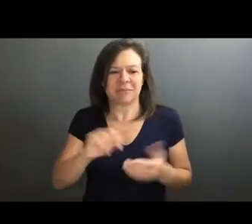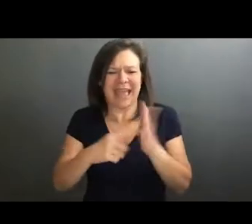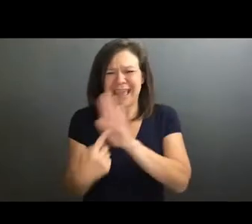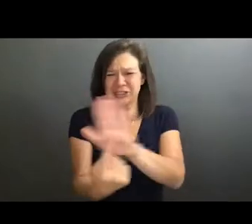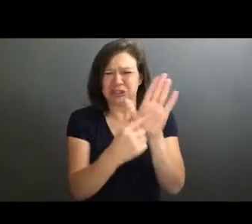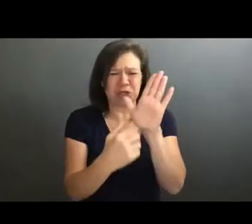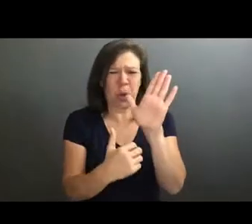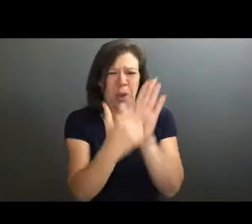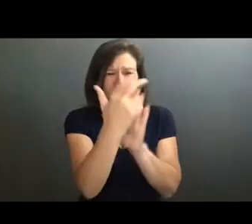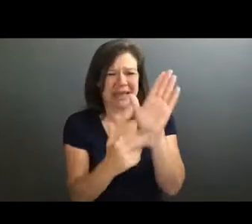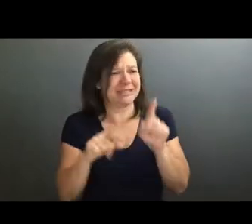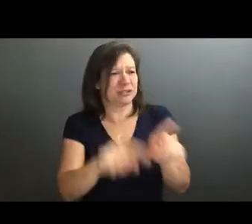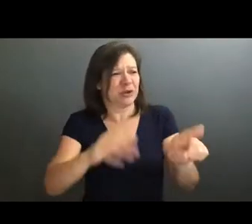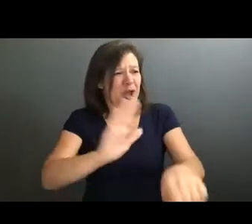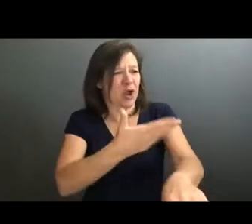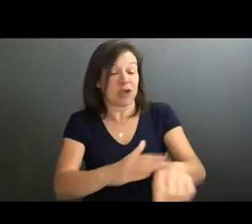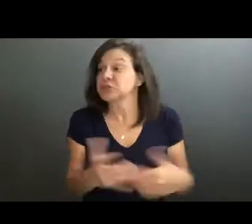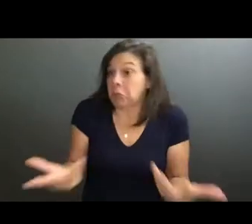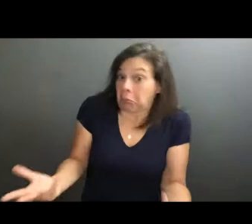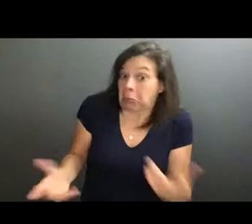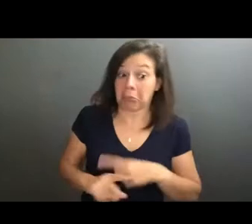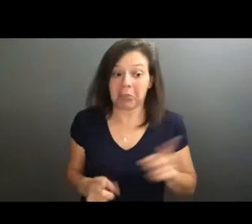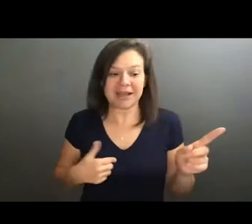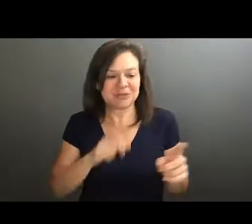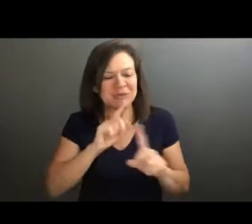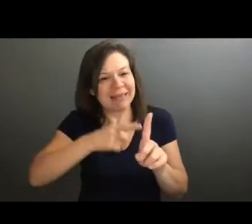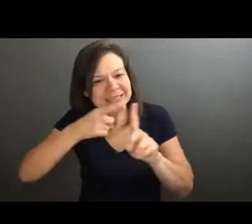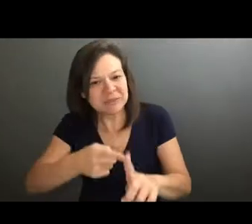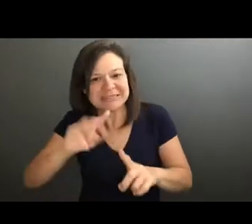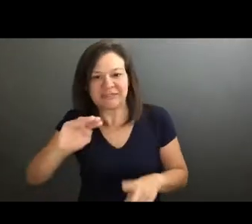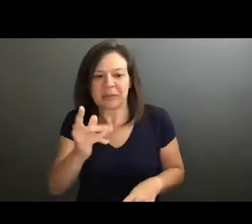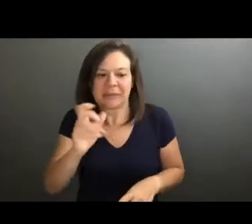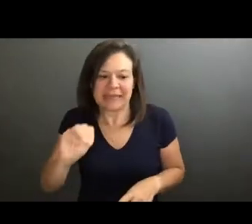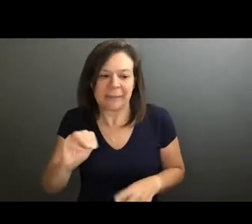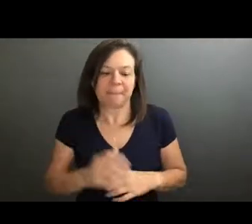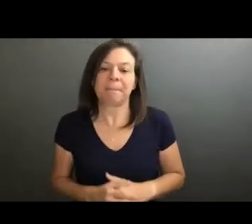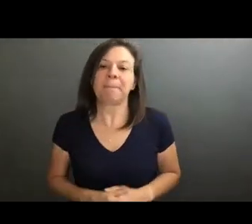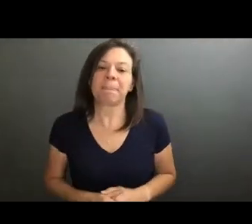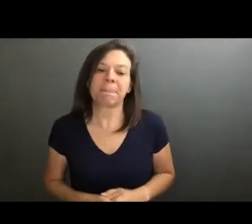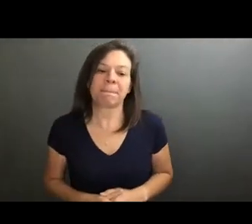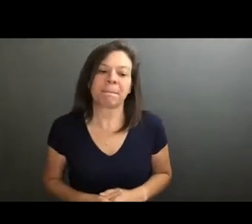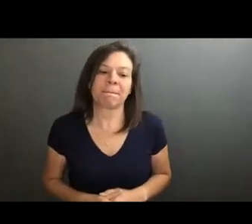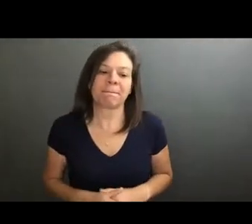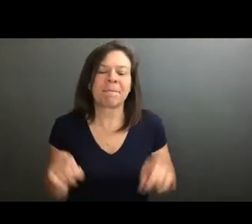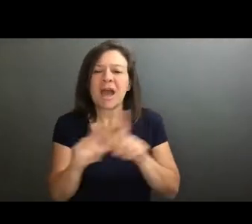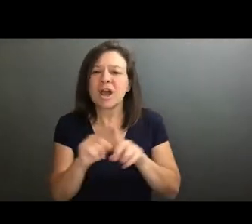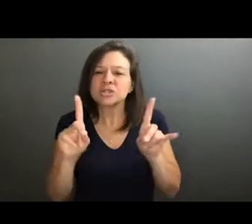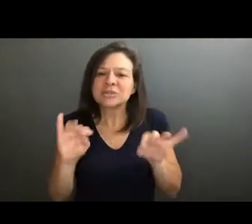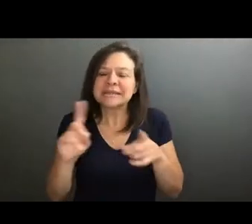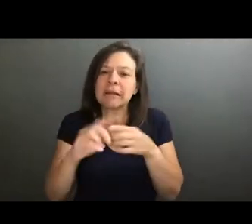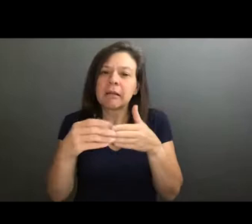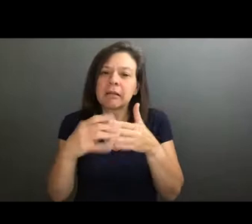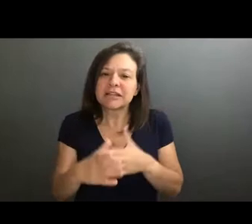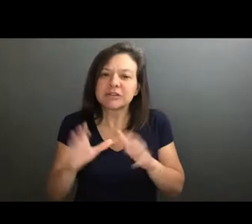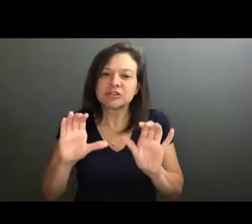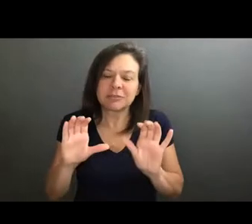at my concert, or something or always felt like so specific and medium with composition. And I also even took like a leadership class with